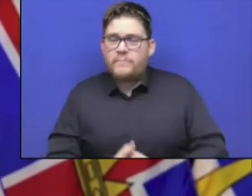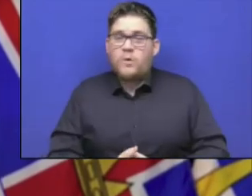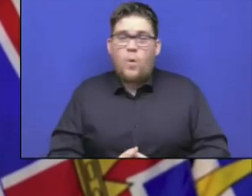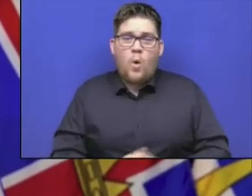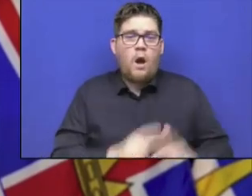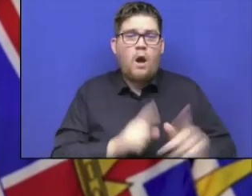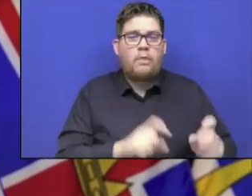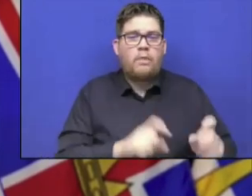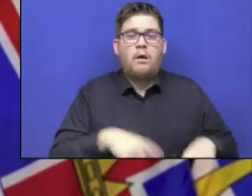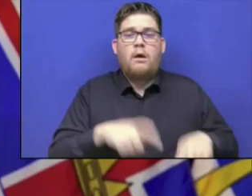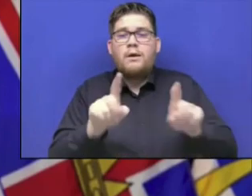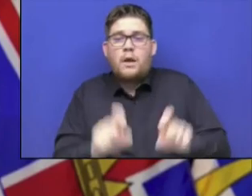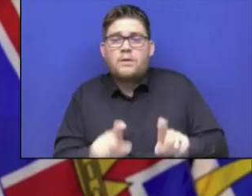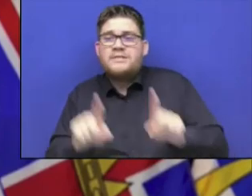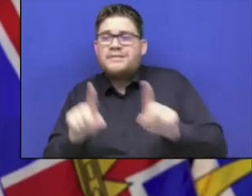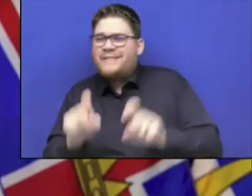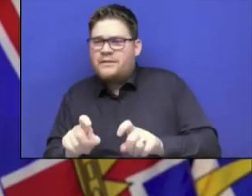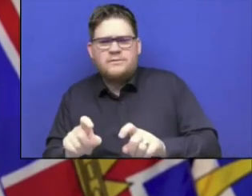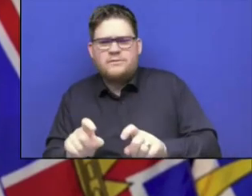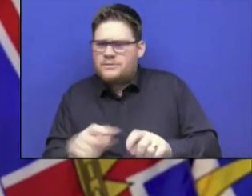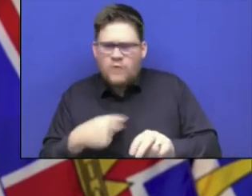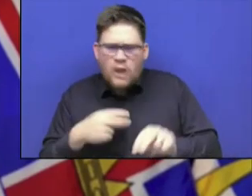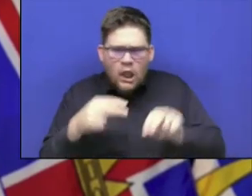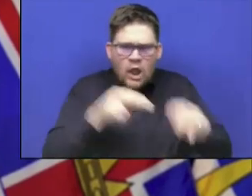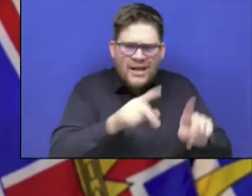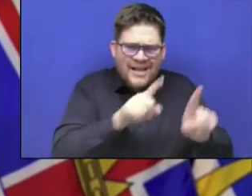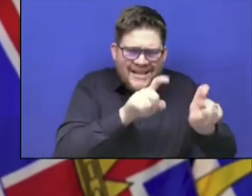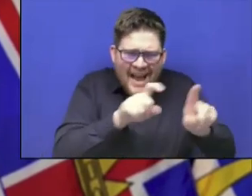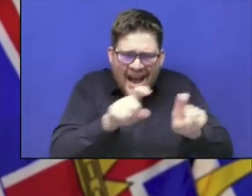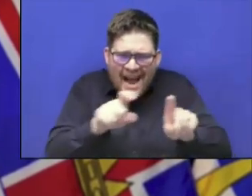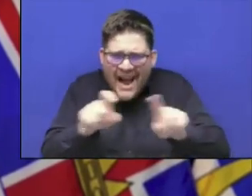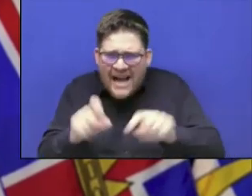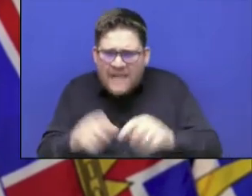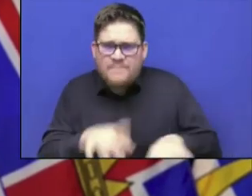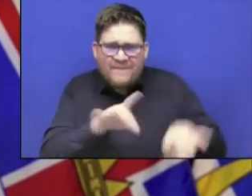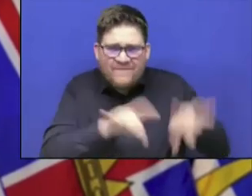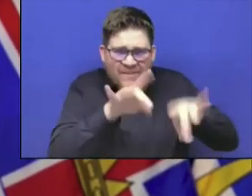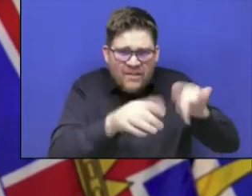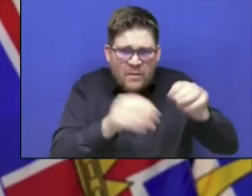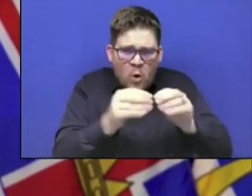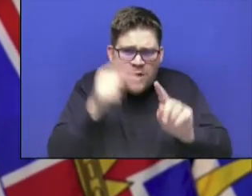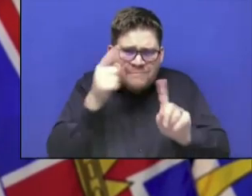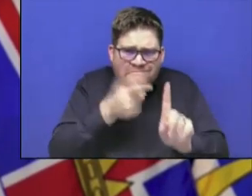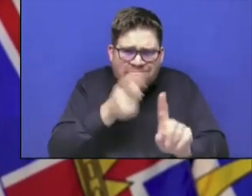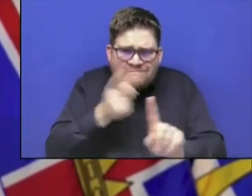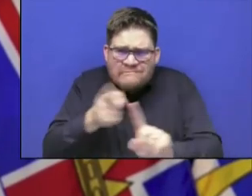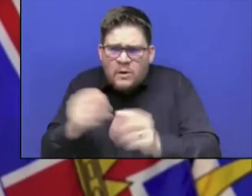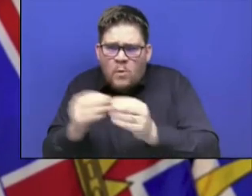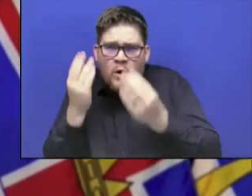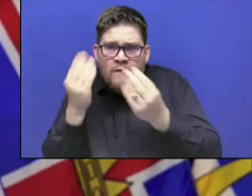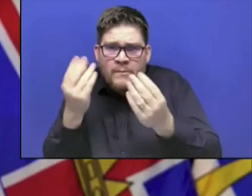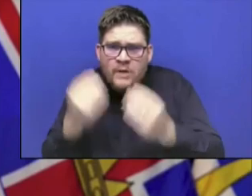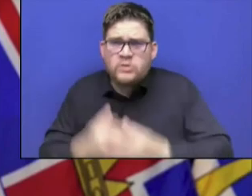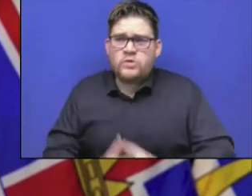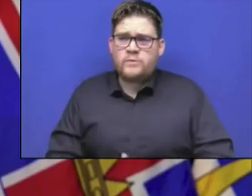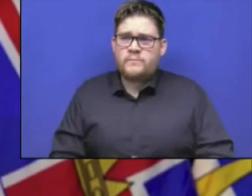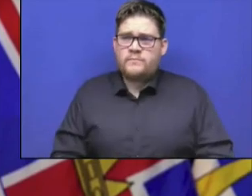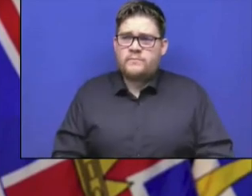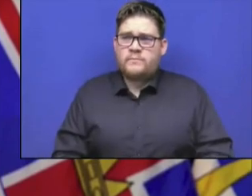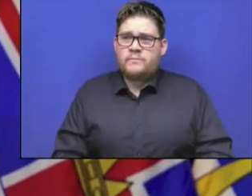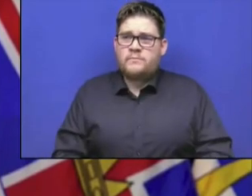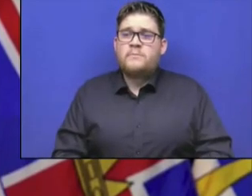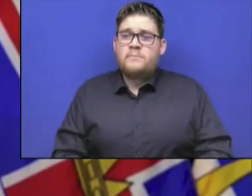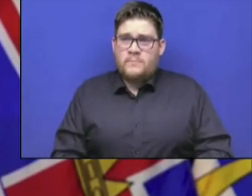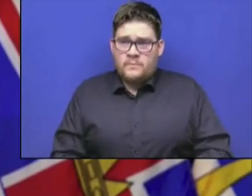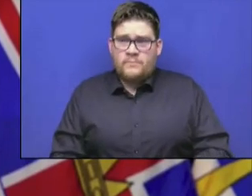finding more cases. And when we have clusters or outbreaks, we do a lot of testing around that cluster or outbreak. So